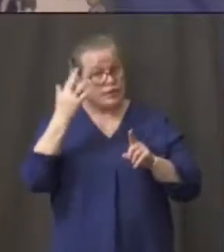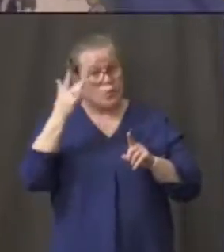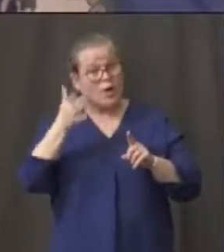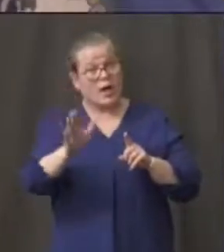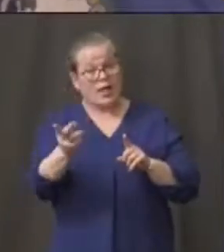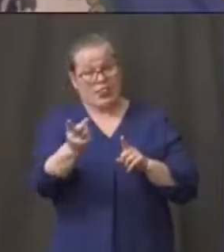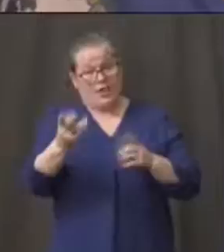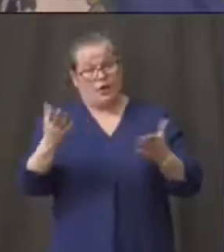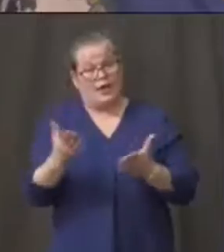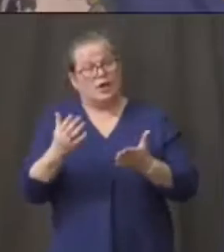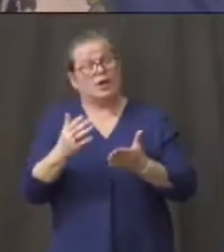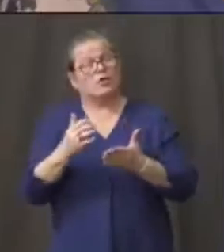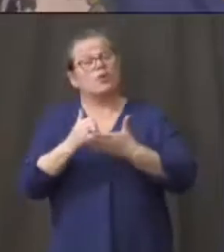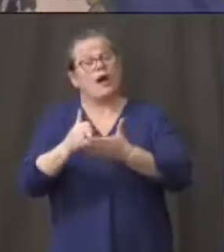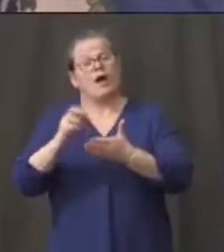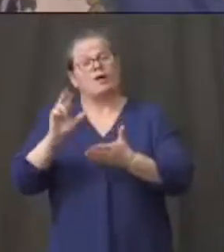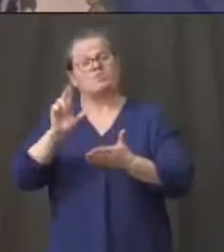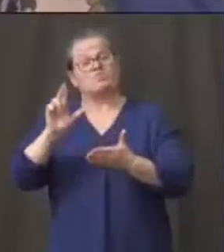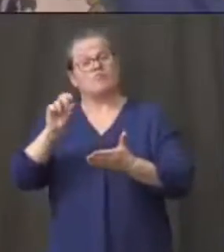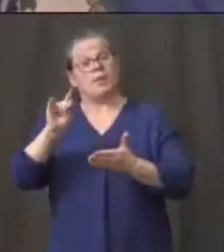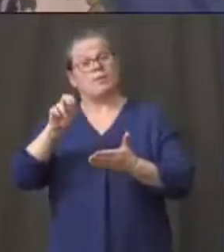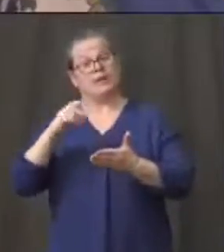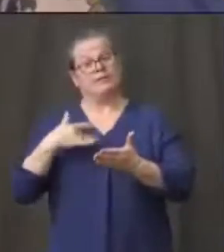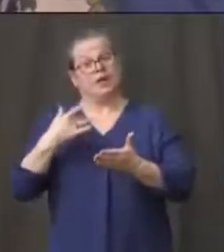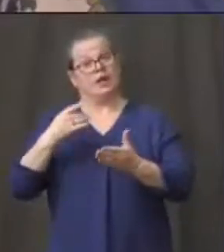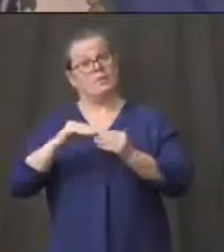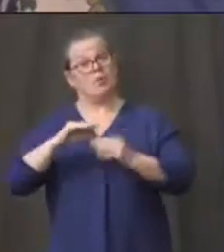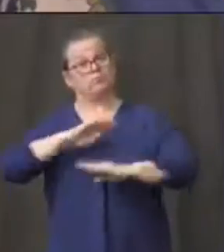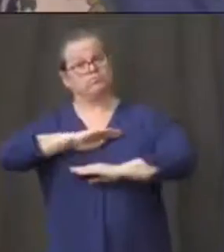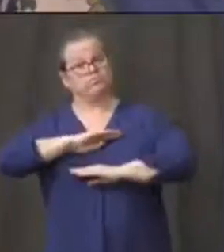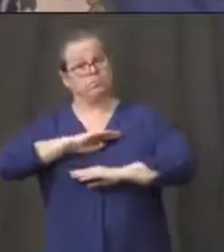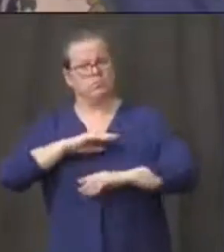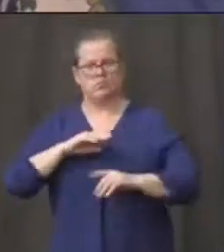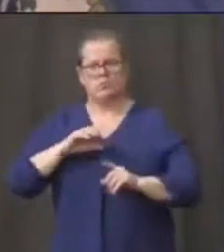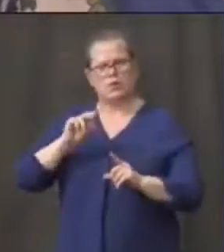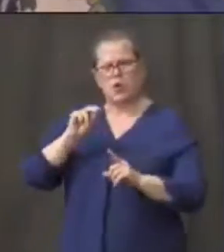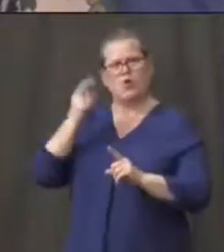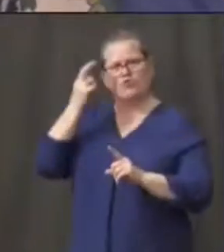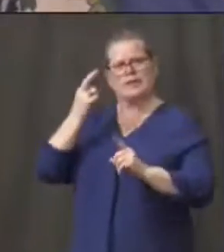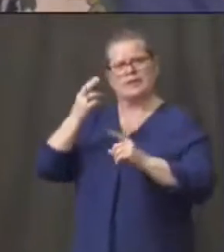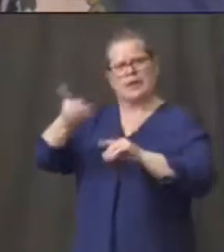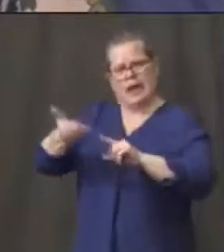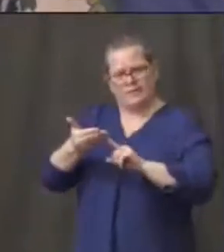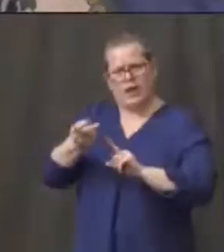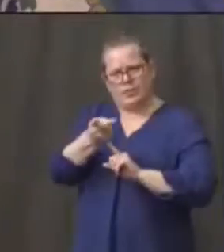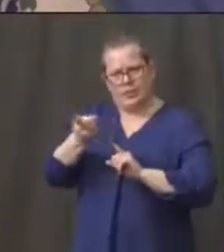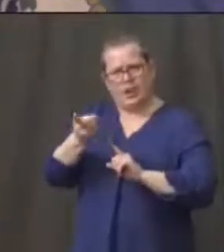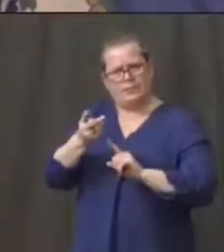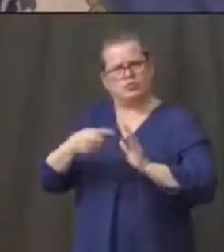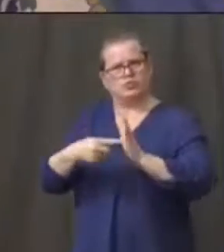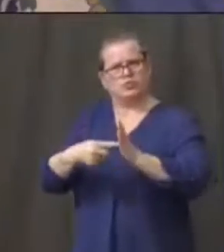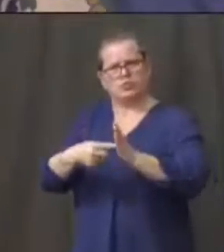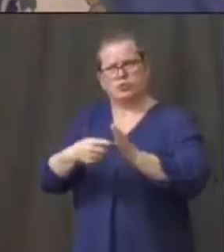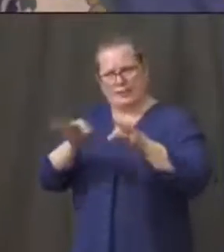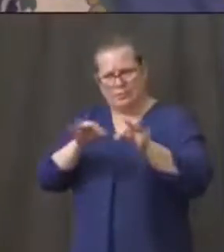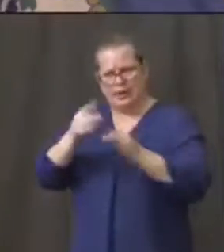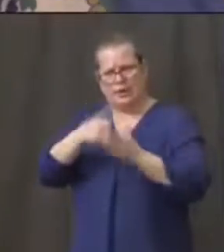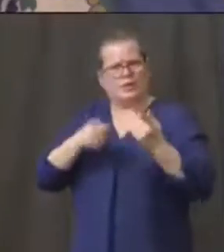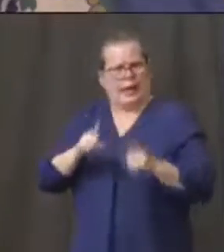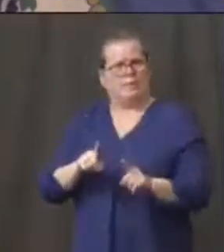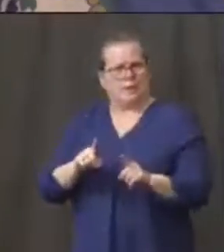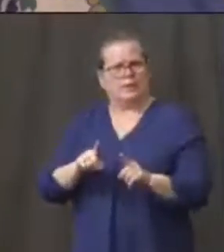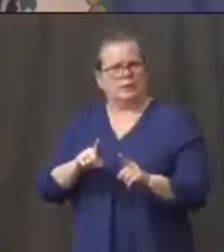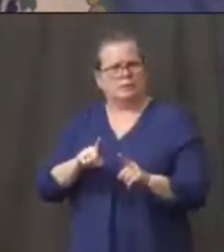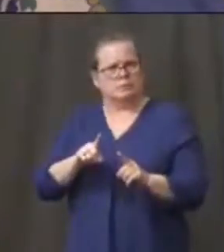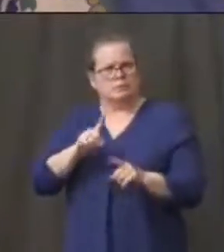of the mayors is to give us a first-line example of what's going on. But you're right. You did hear Mayor Boughton talk about,